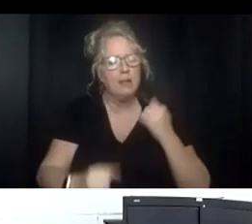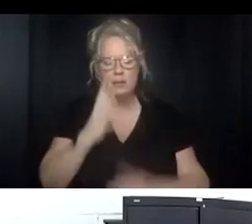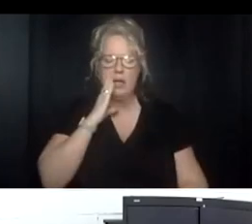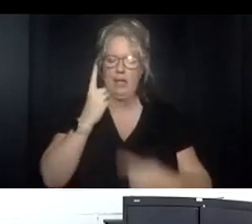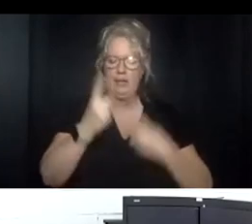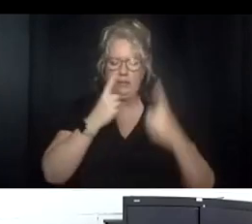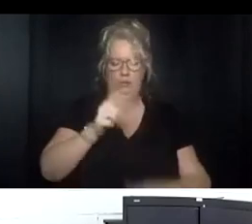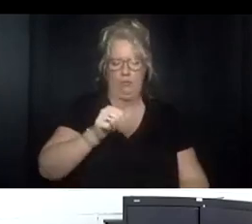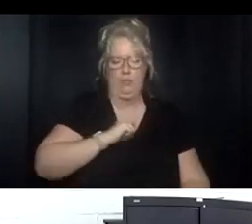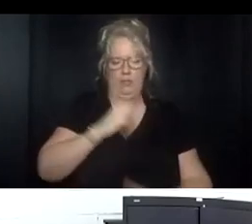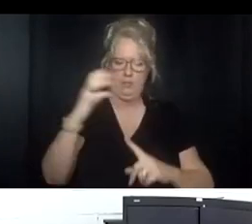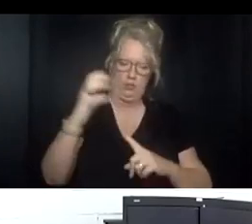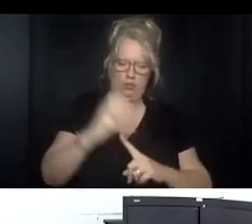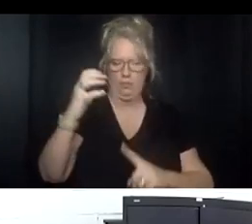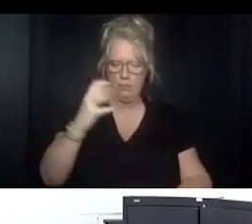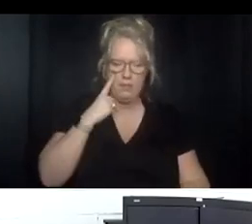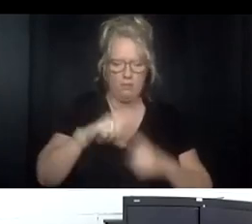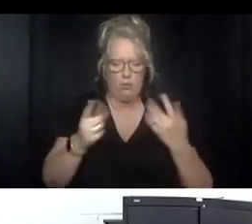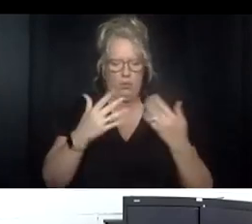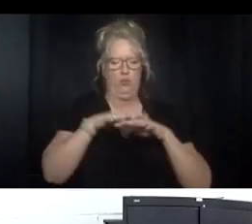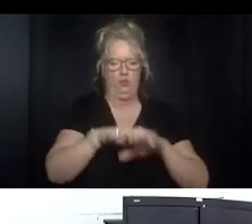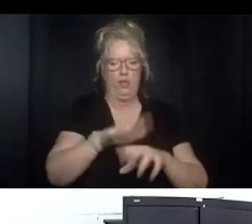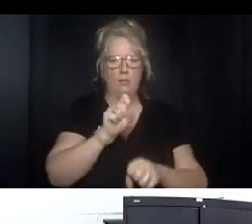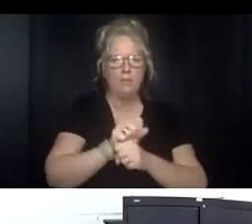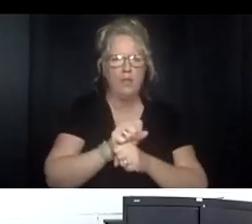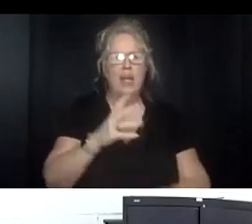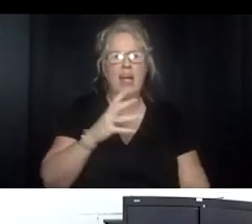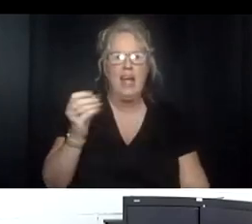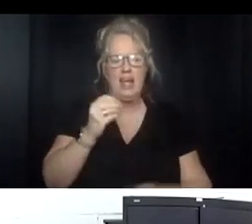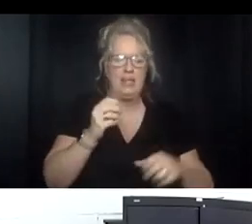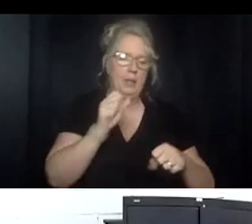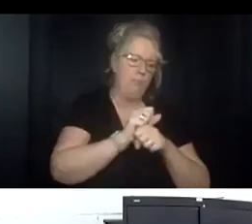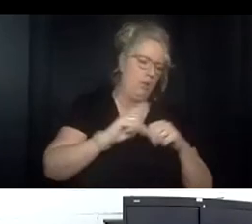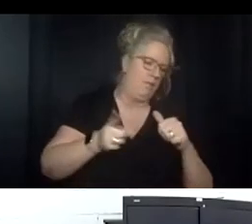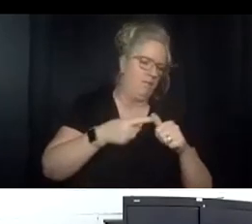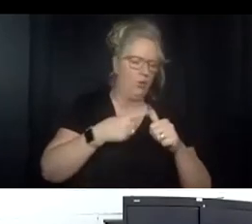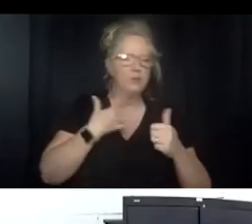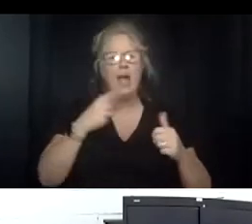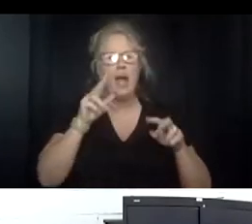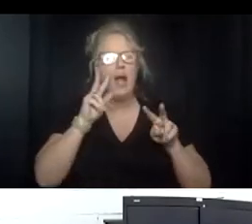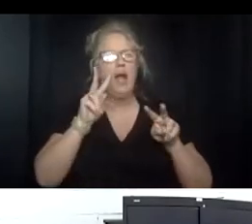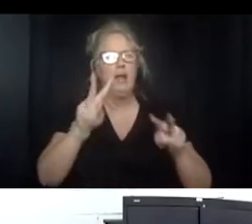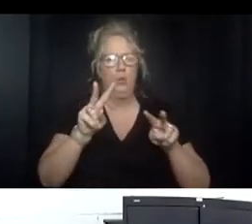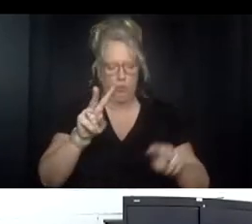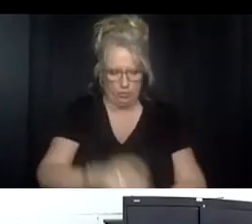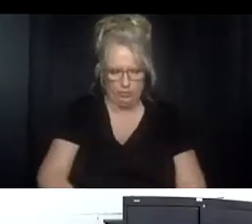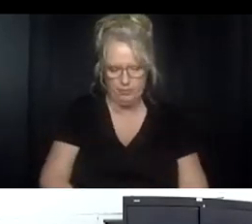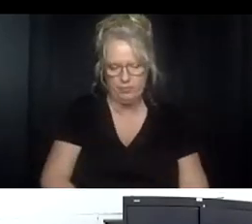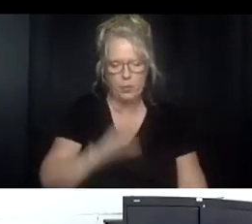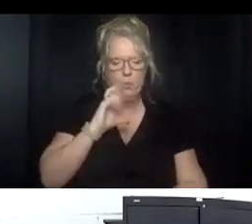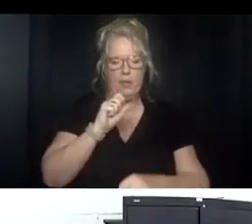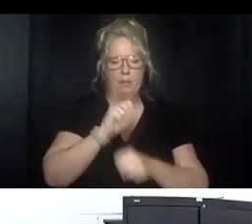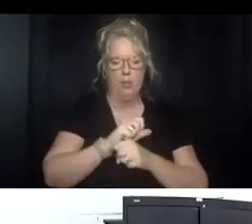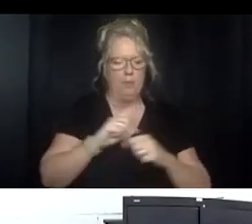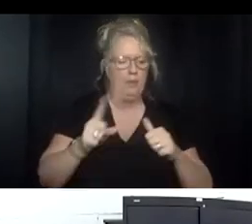myself a champion for competitive integrated employment and employment first and look forward to moving ahead with employment